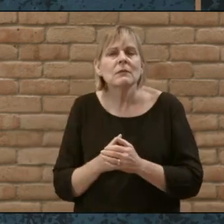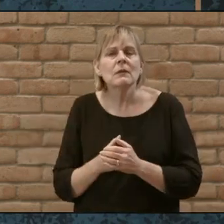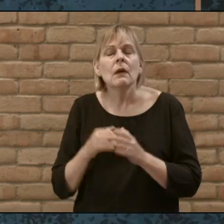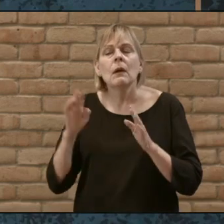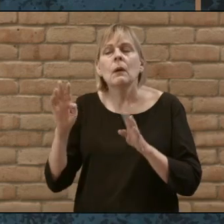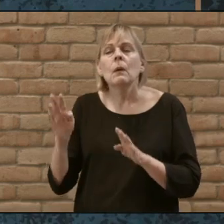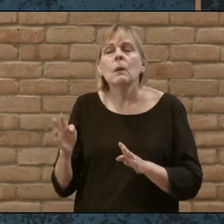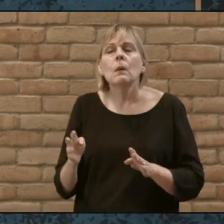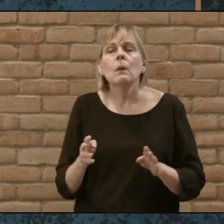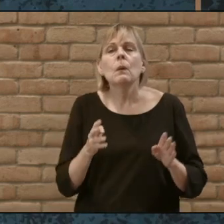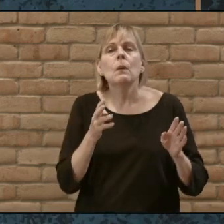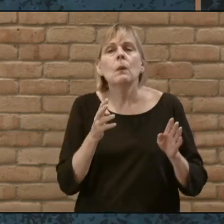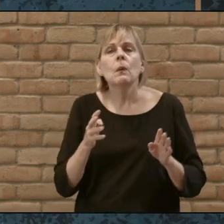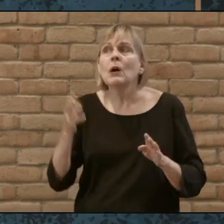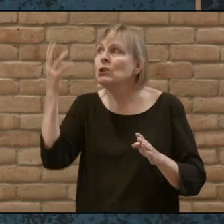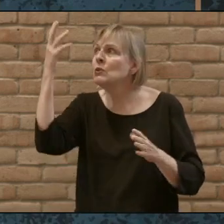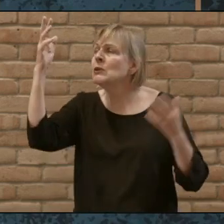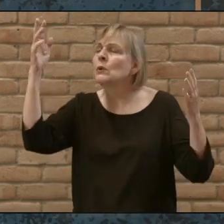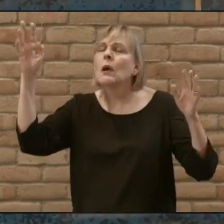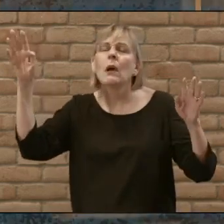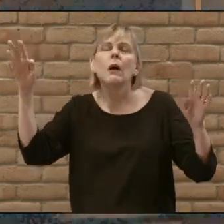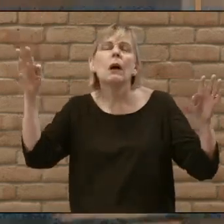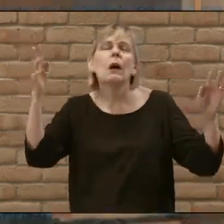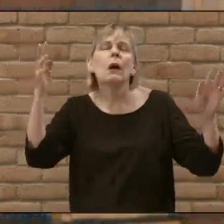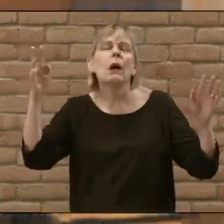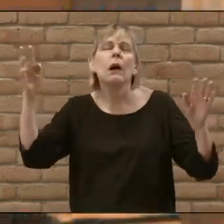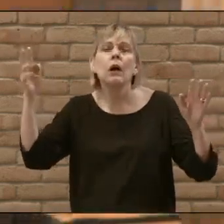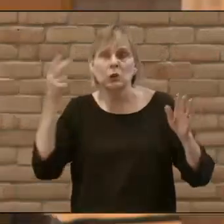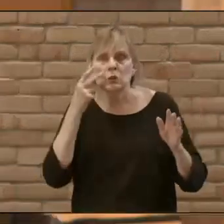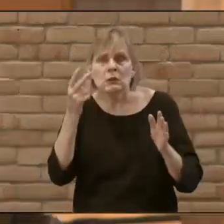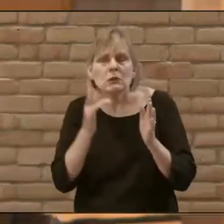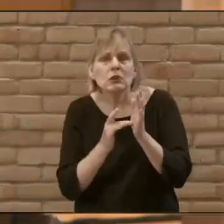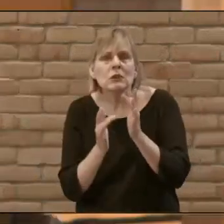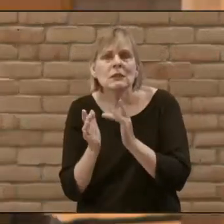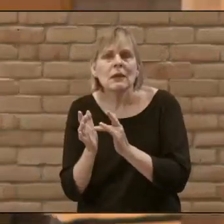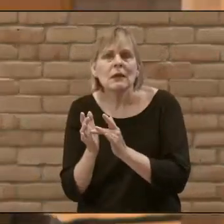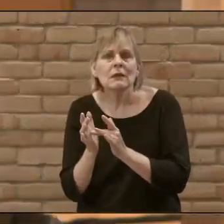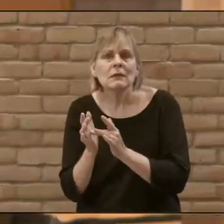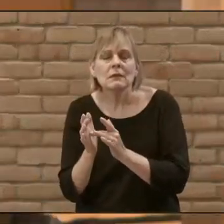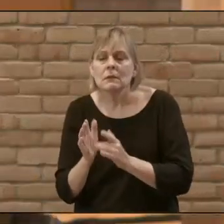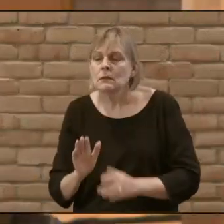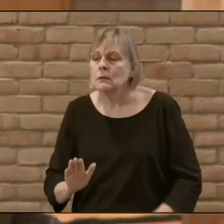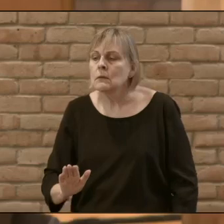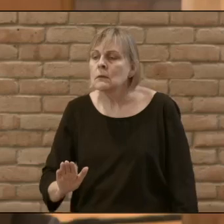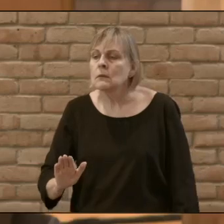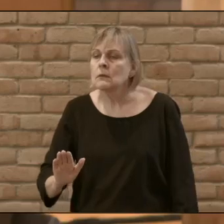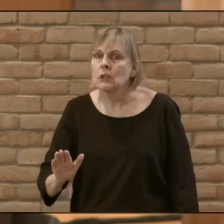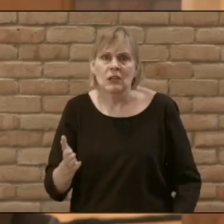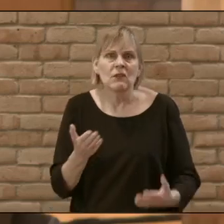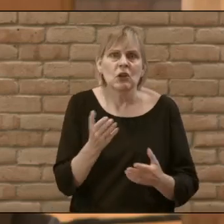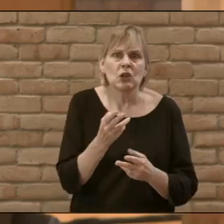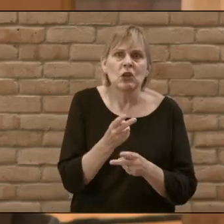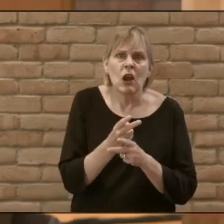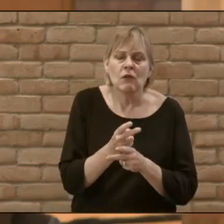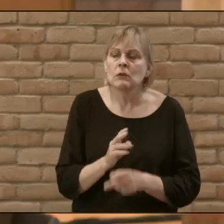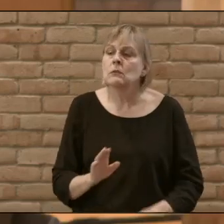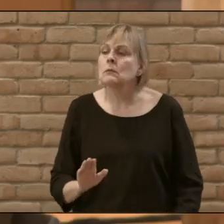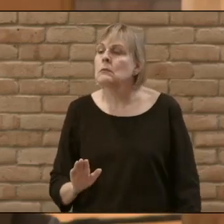sound of wind blowing through trees you see Jesus reaching out gently carefully